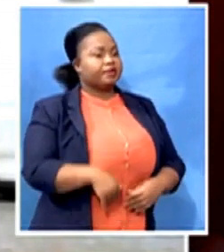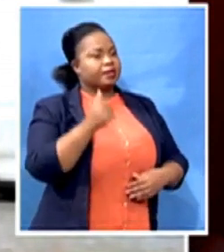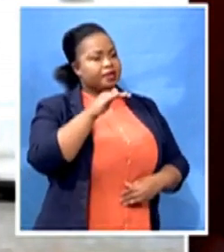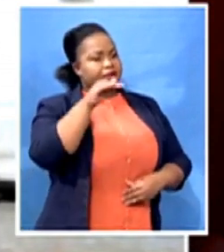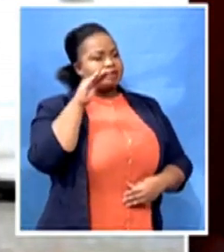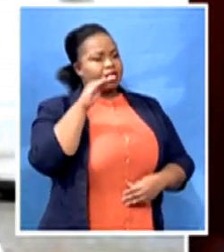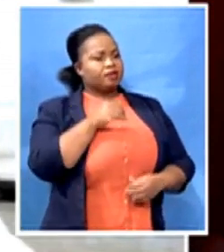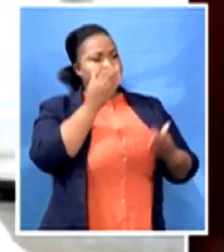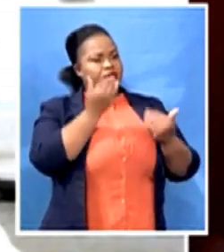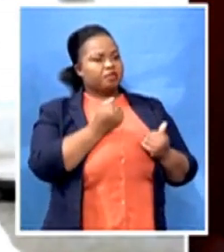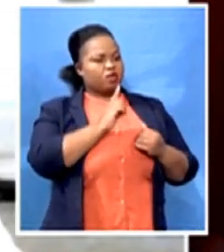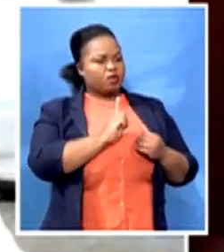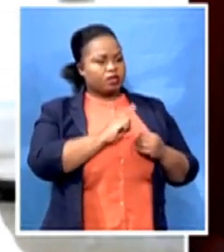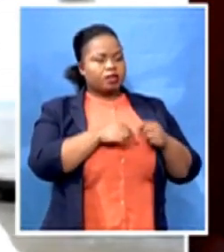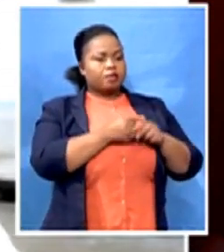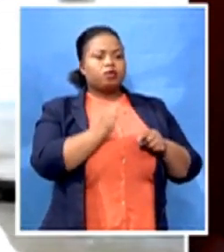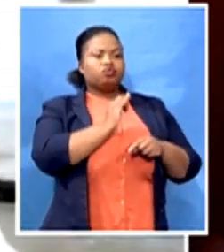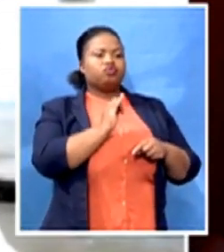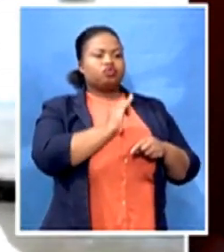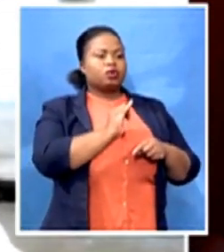of financed assets?